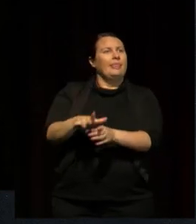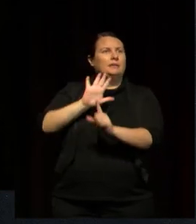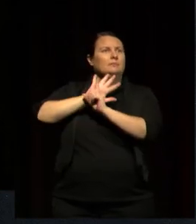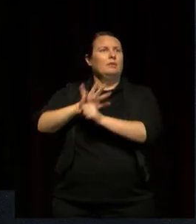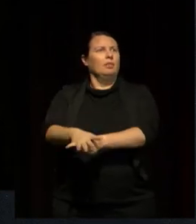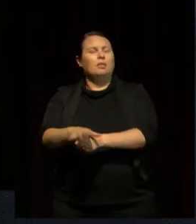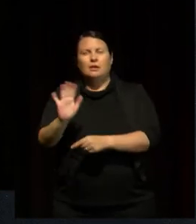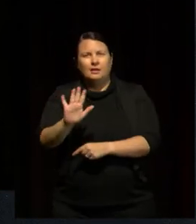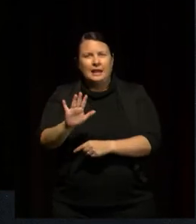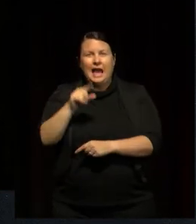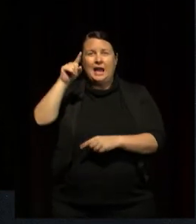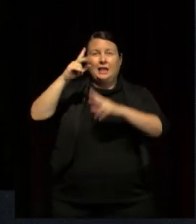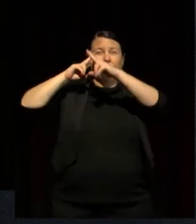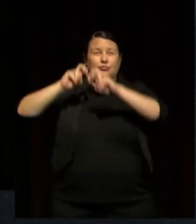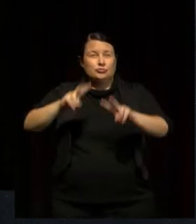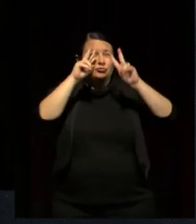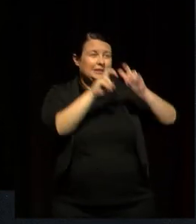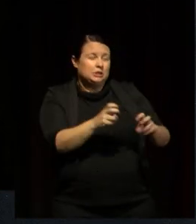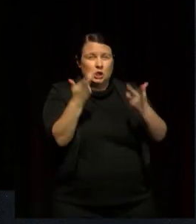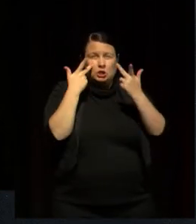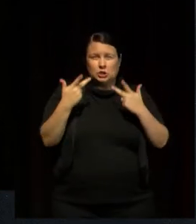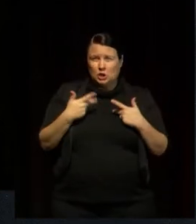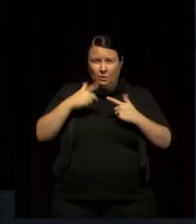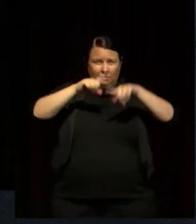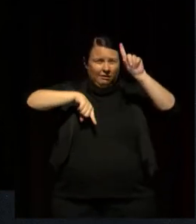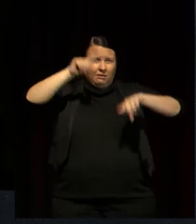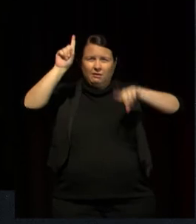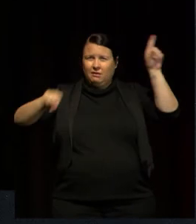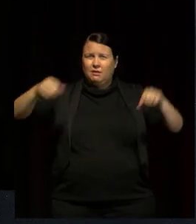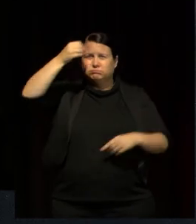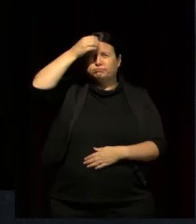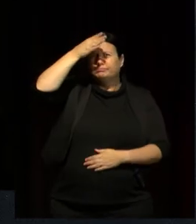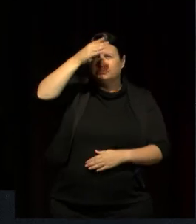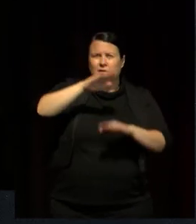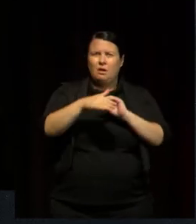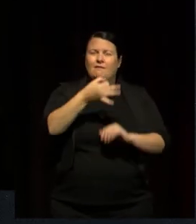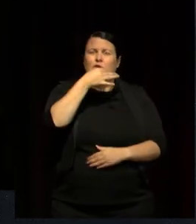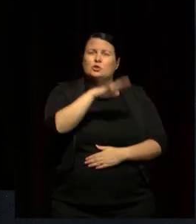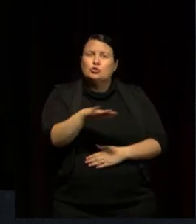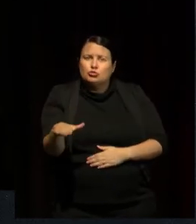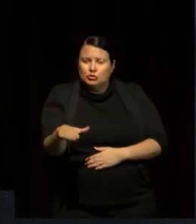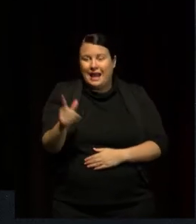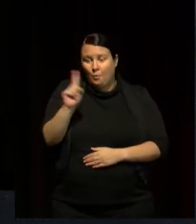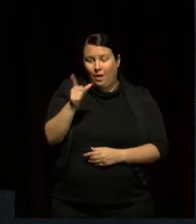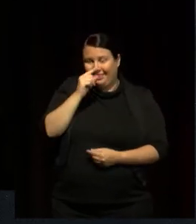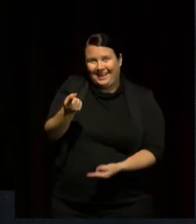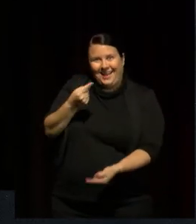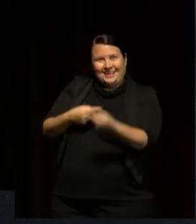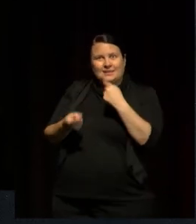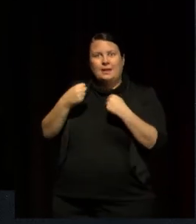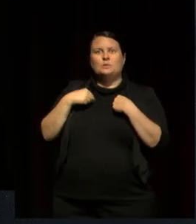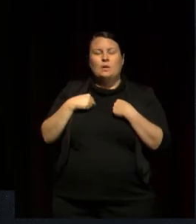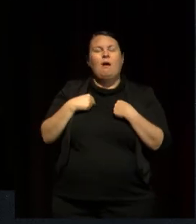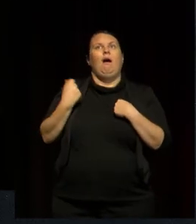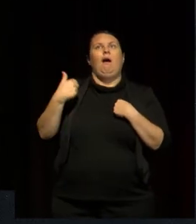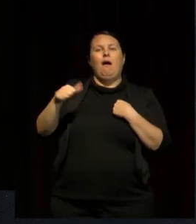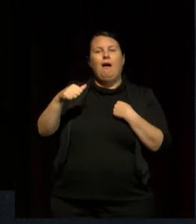for us then deep insights into the multi-vocality of child, of childhood, and offer us a chance to understand